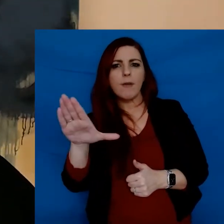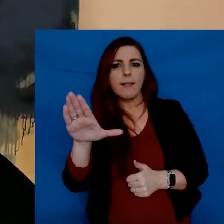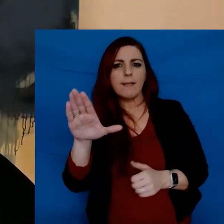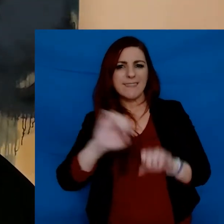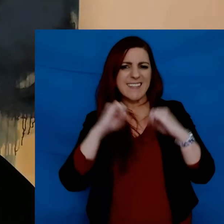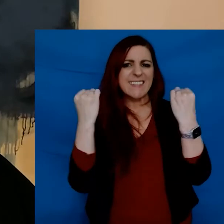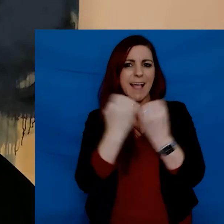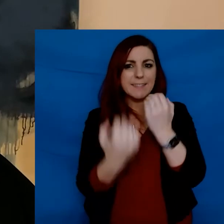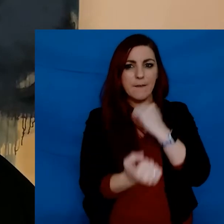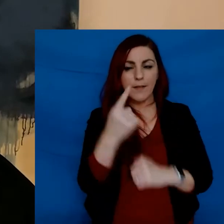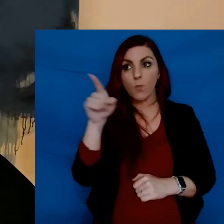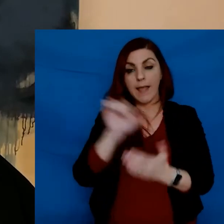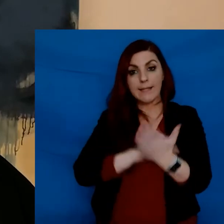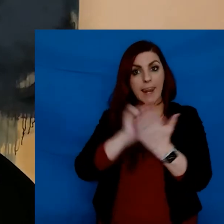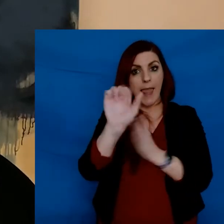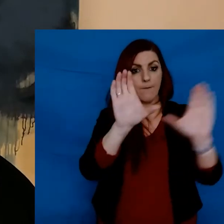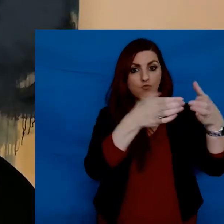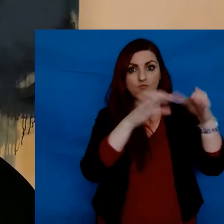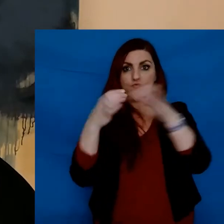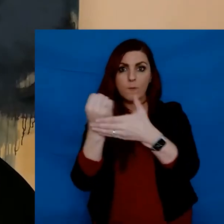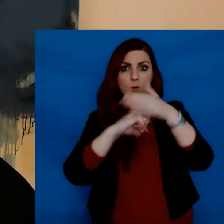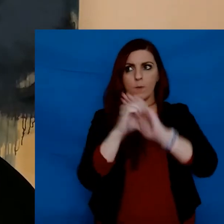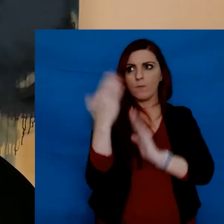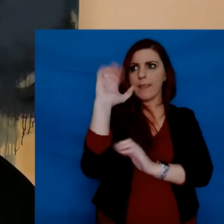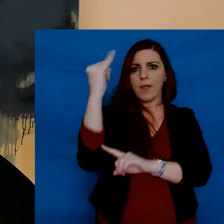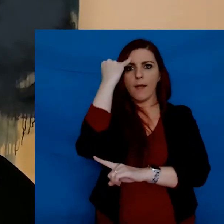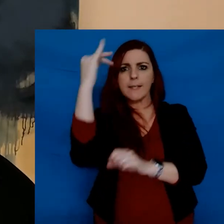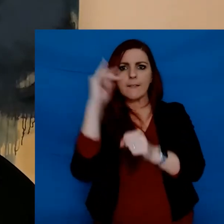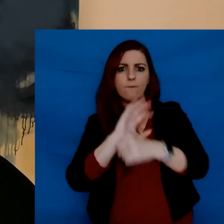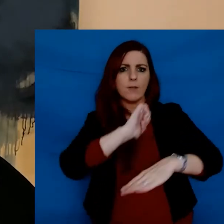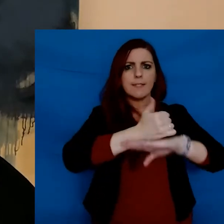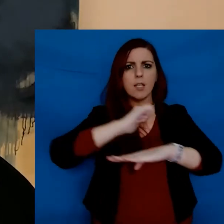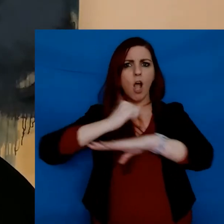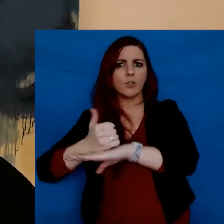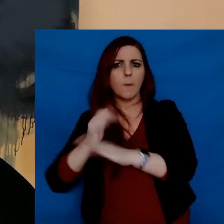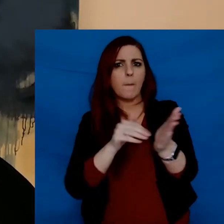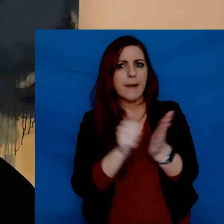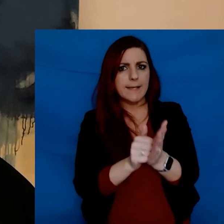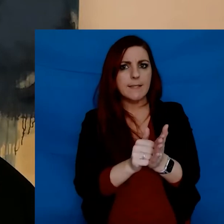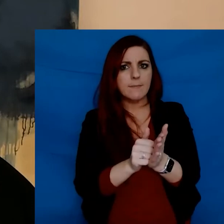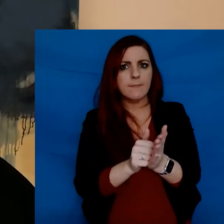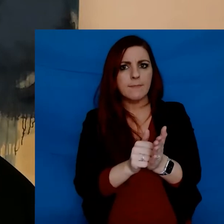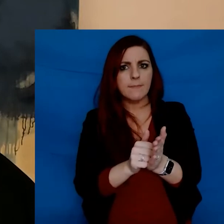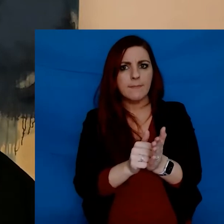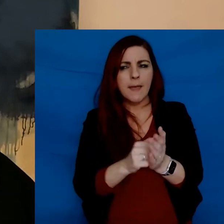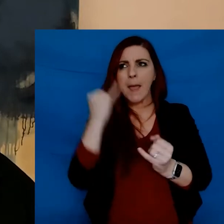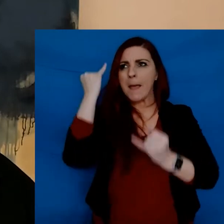Dragon's Den event, at which 11 different groups of students presented their ideas for startup companies.